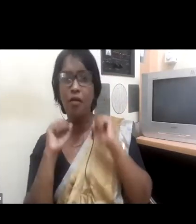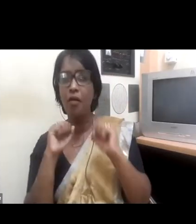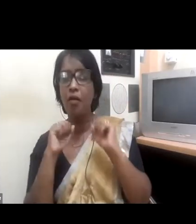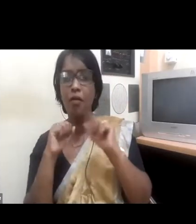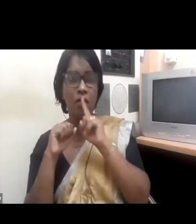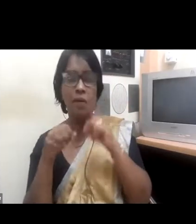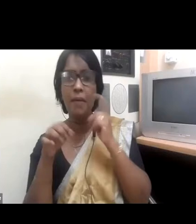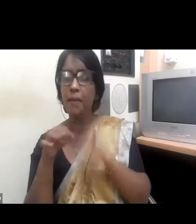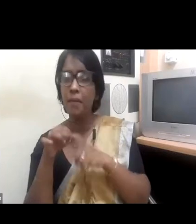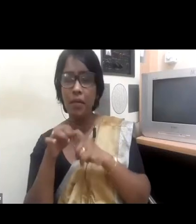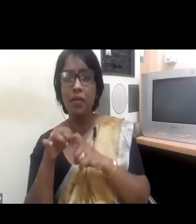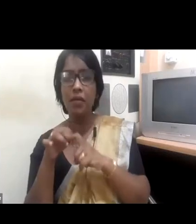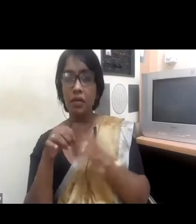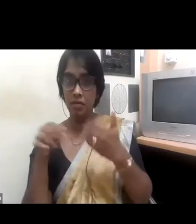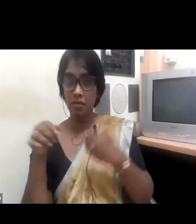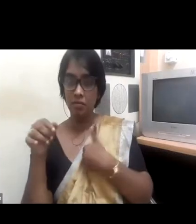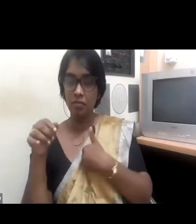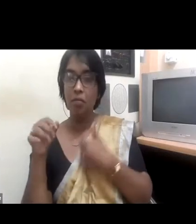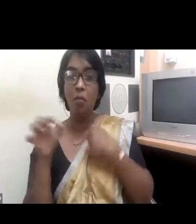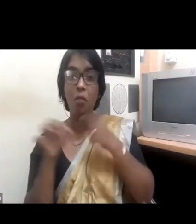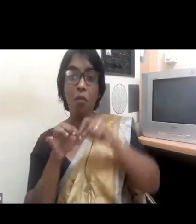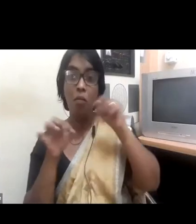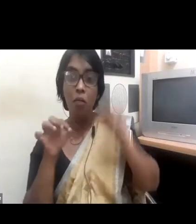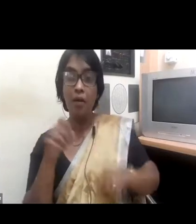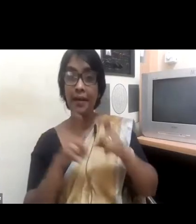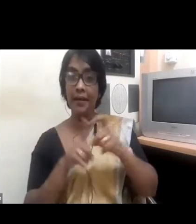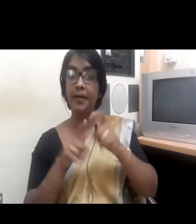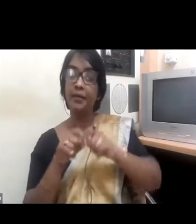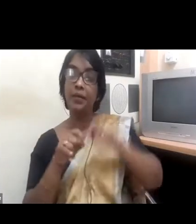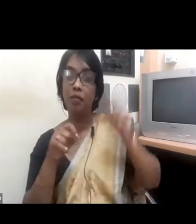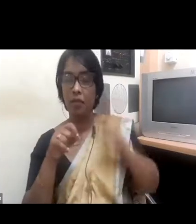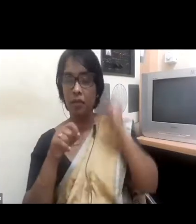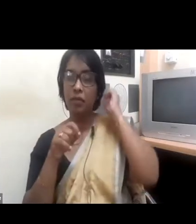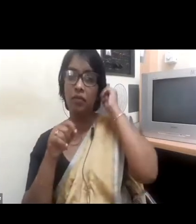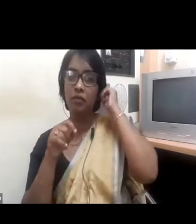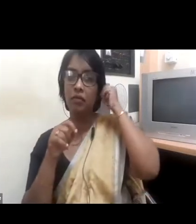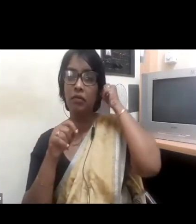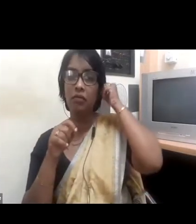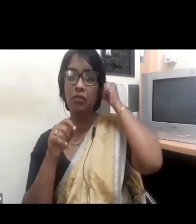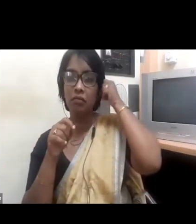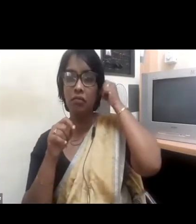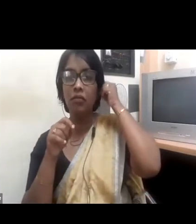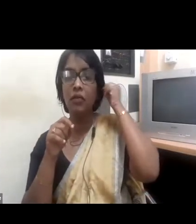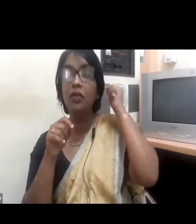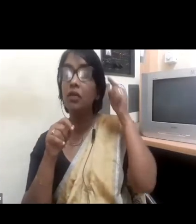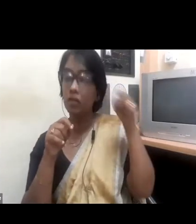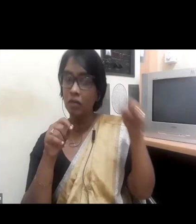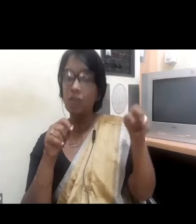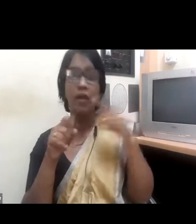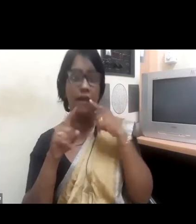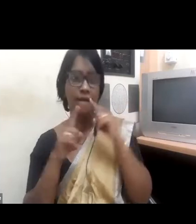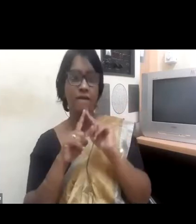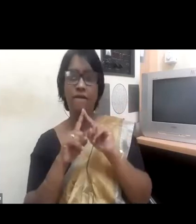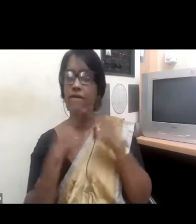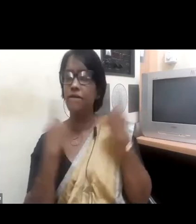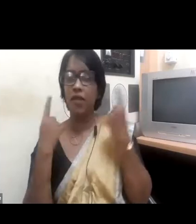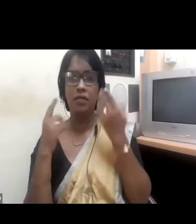and whether we hold any of our biases relating to who has held these positions before.